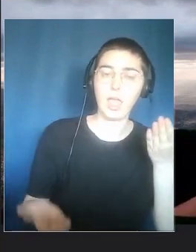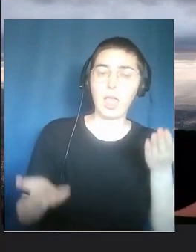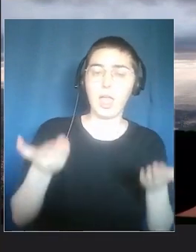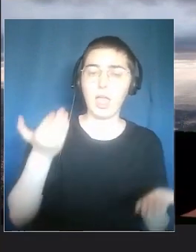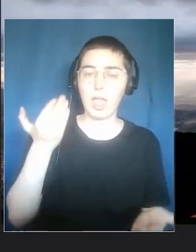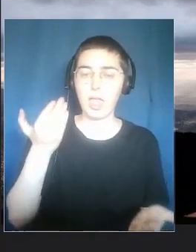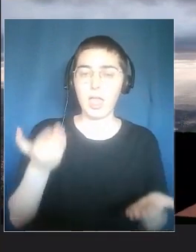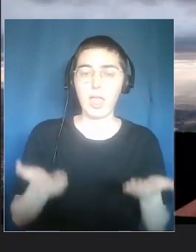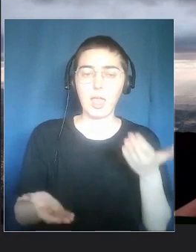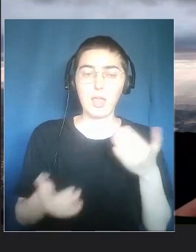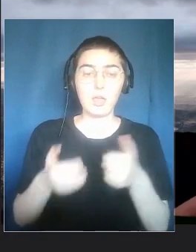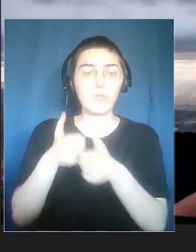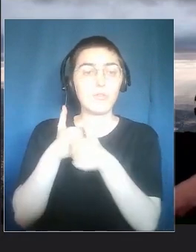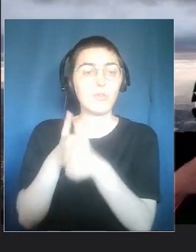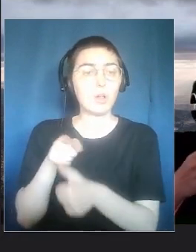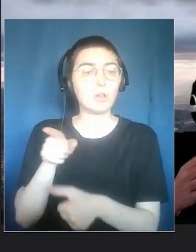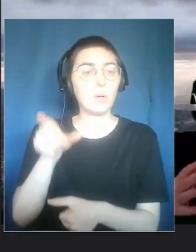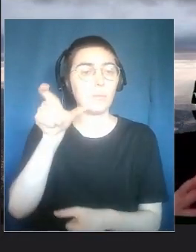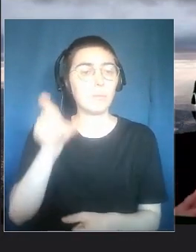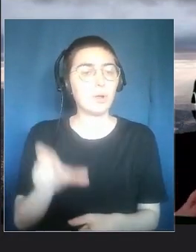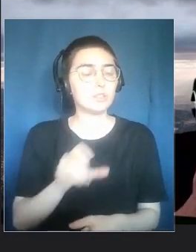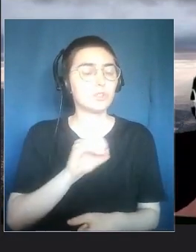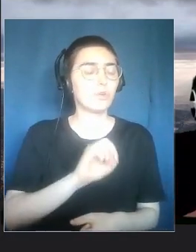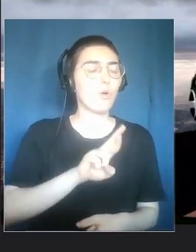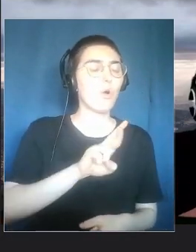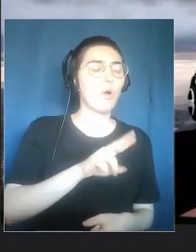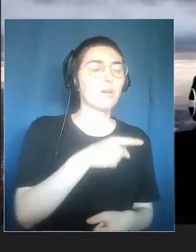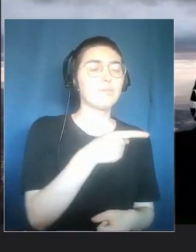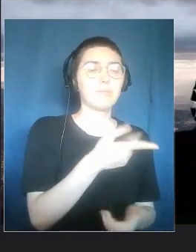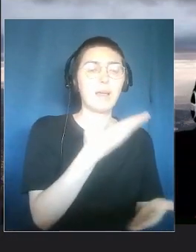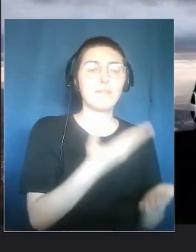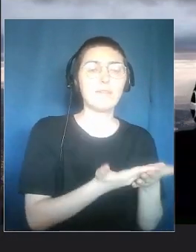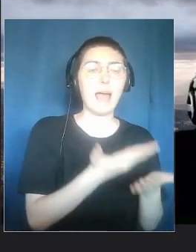So, here it's about being objective or being subjective.